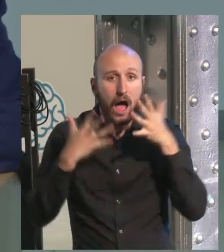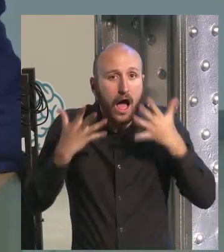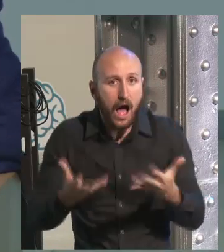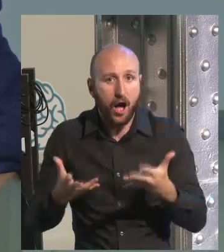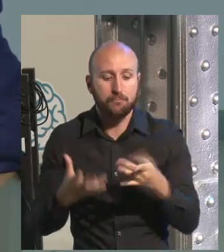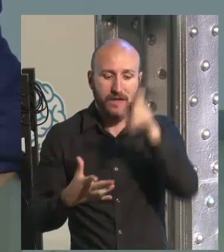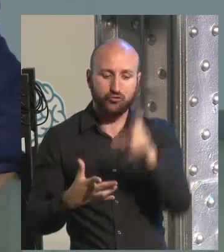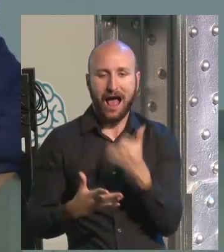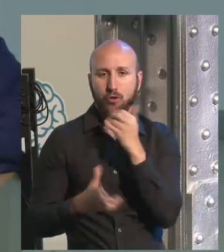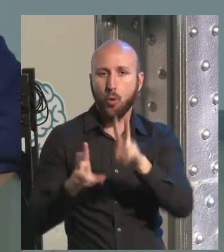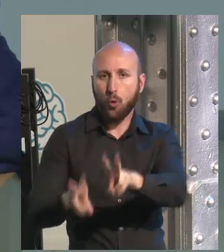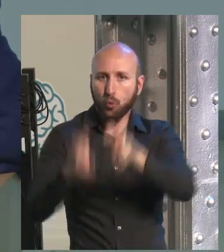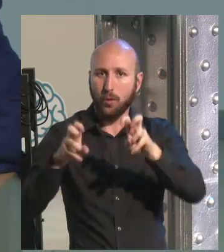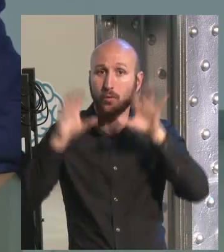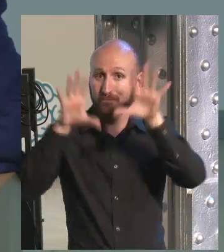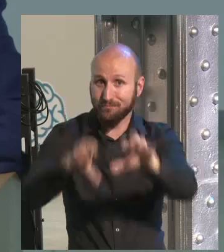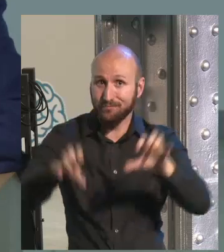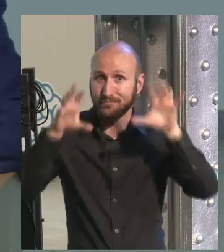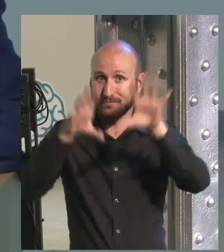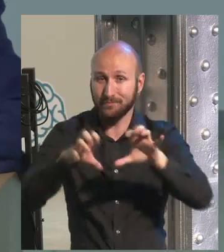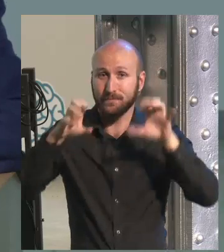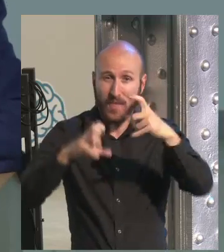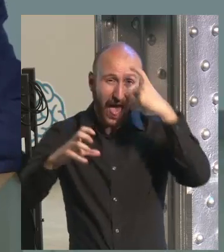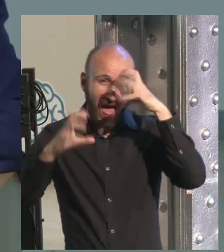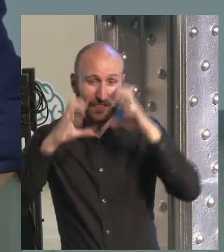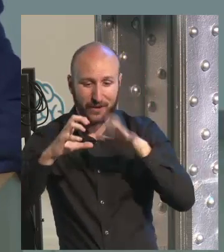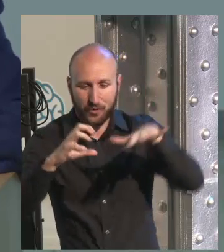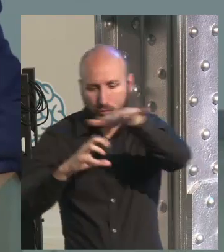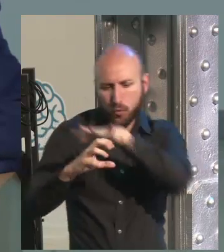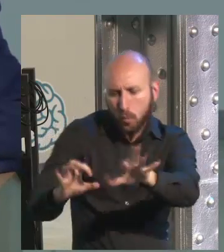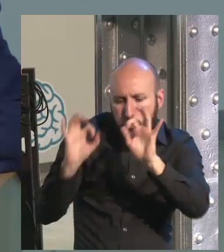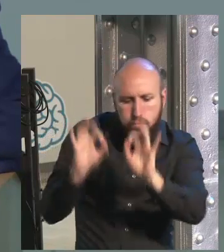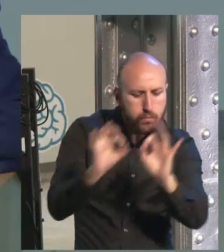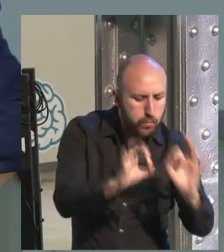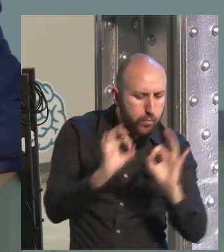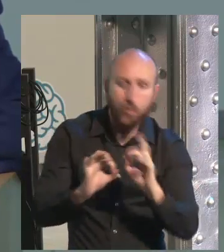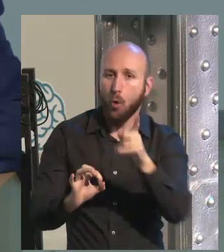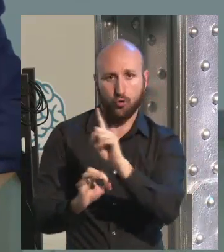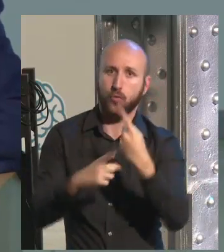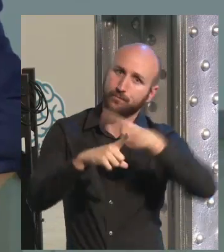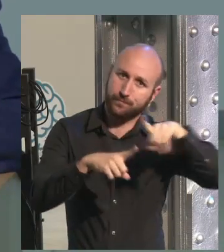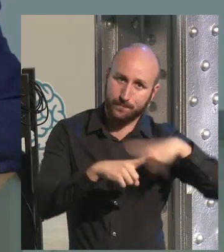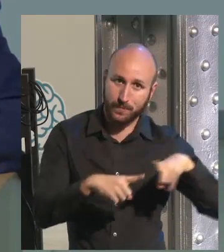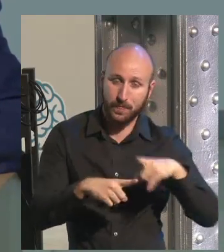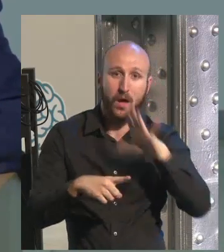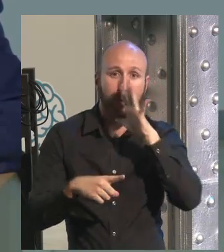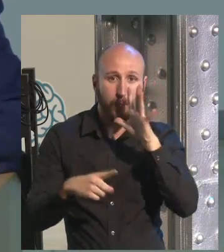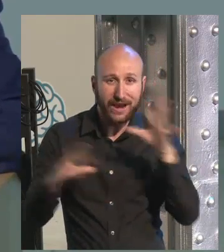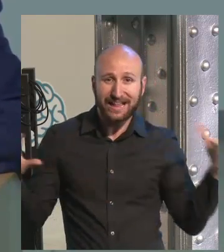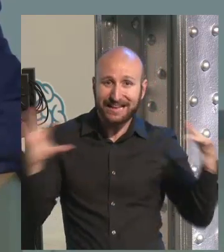thinking. No one learning a new thing today will have the same brain tomorrow. Because